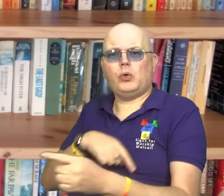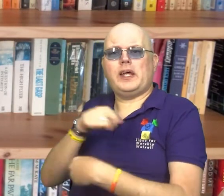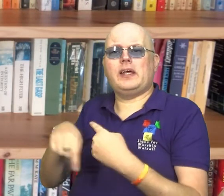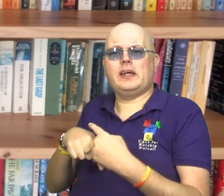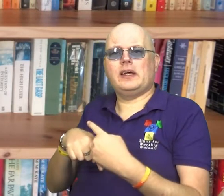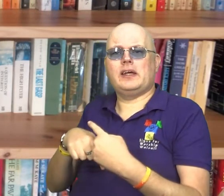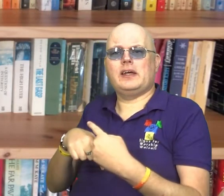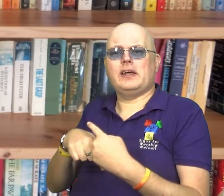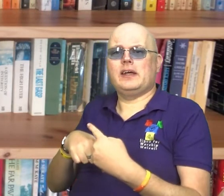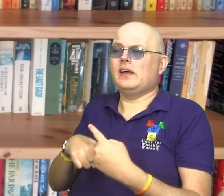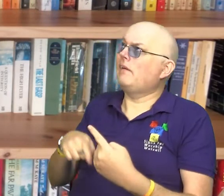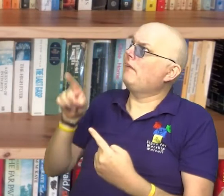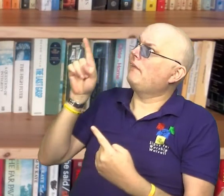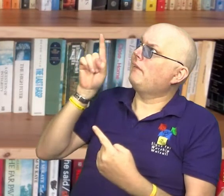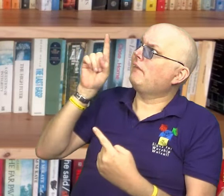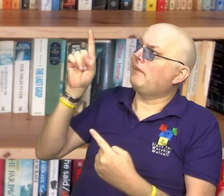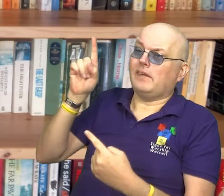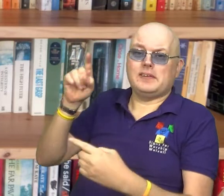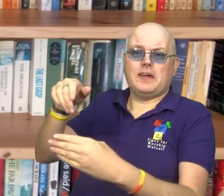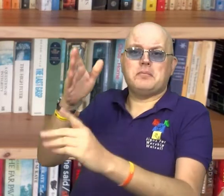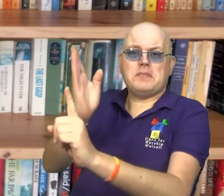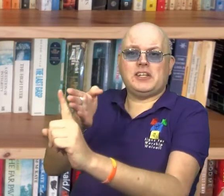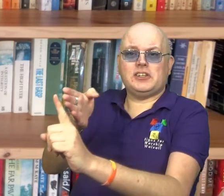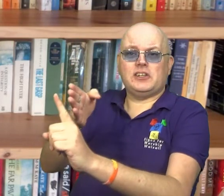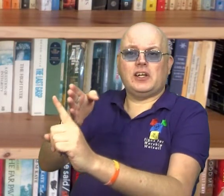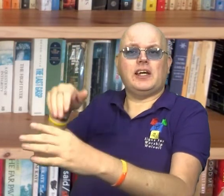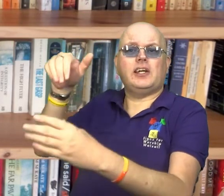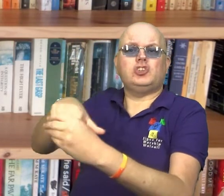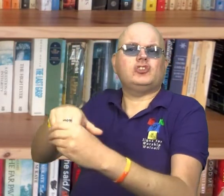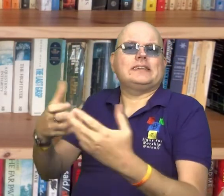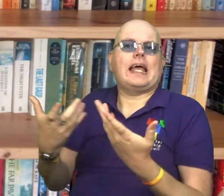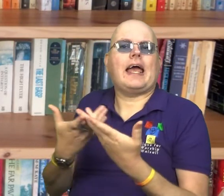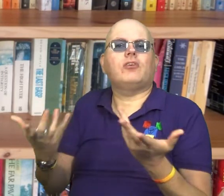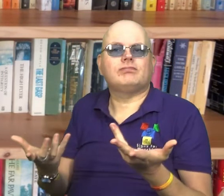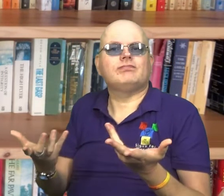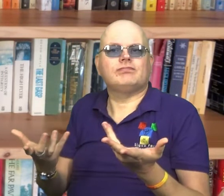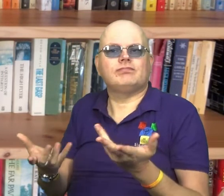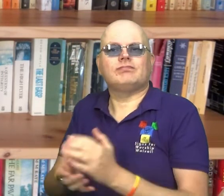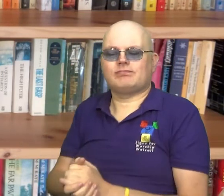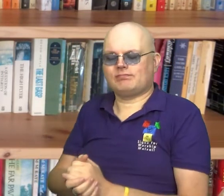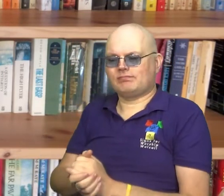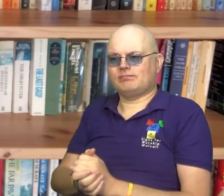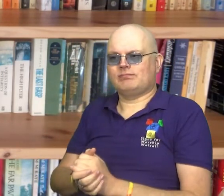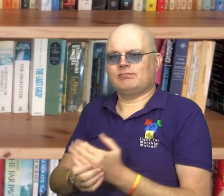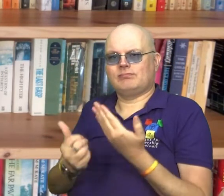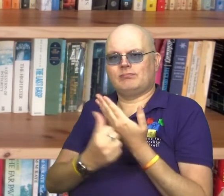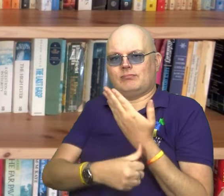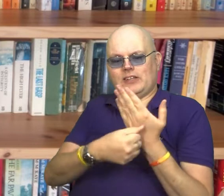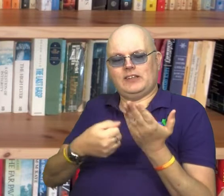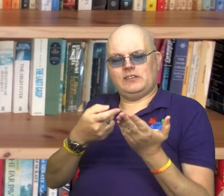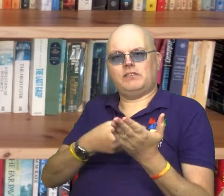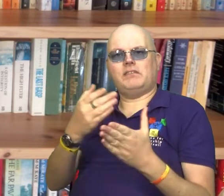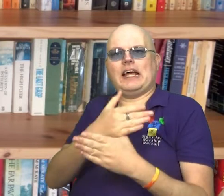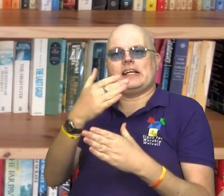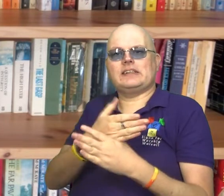how do we go about finding out what God is doing and joining in? Well, the reading we